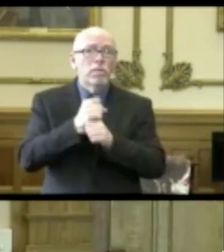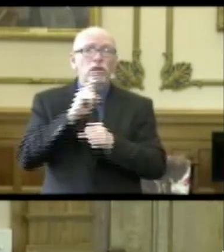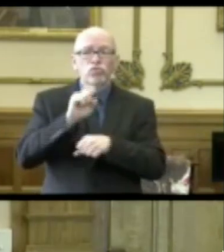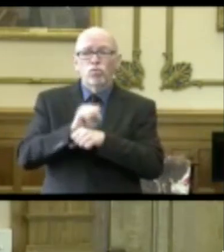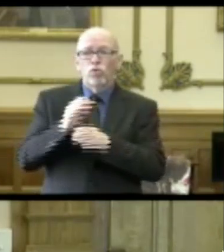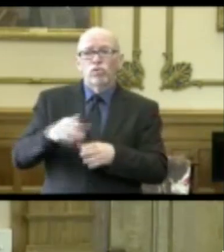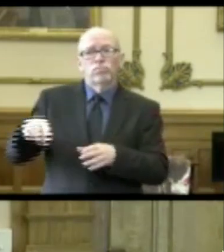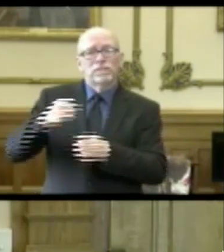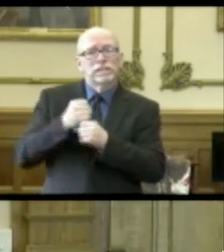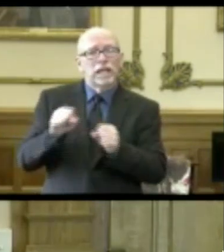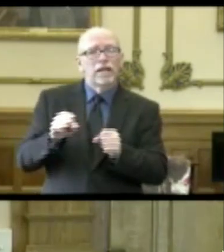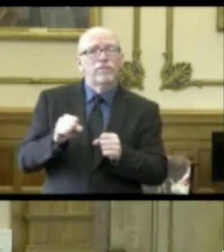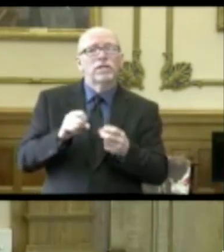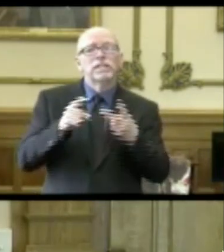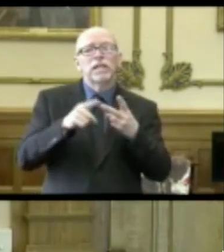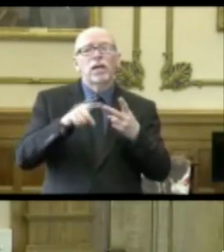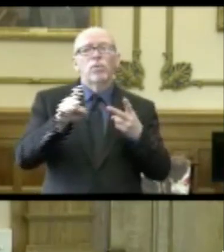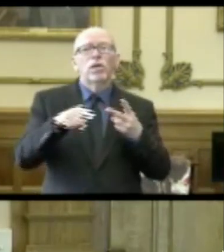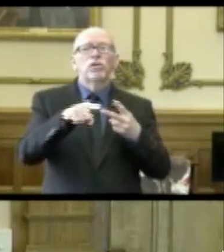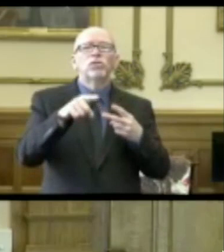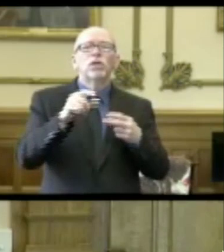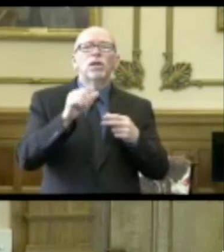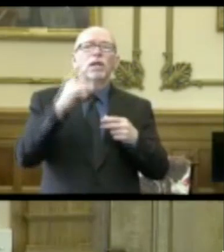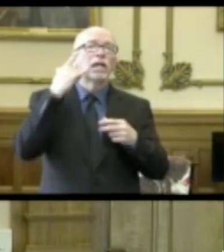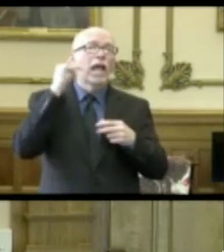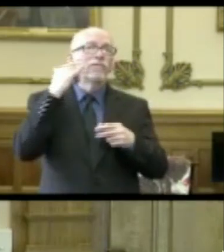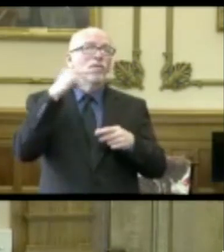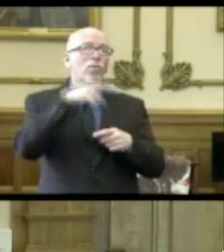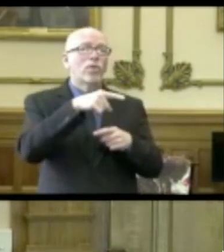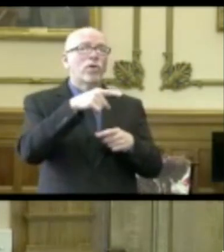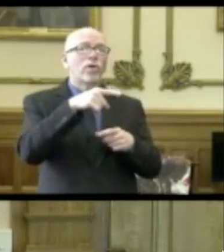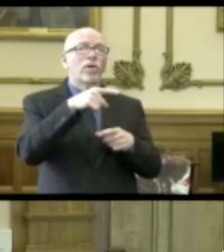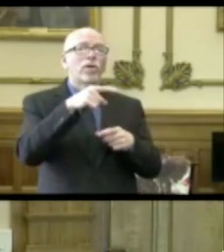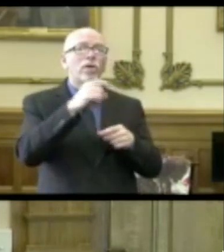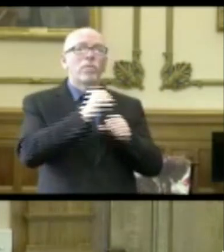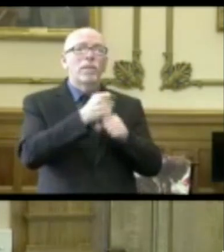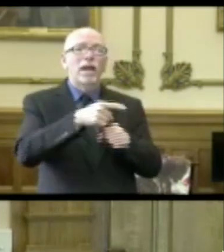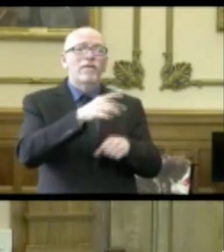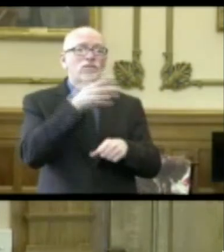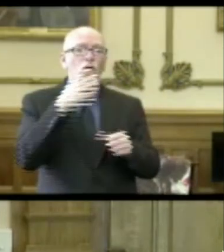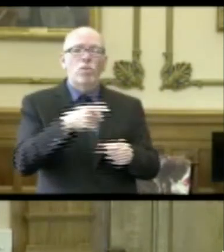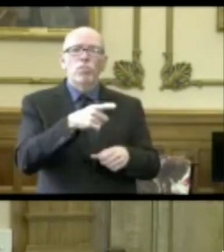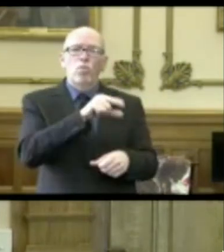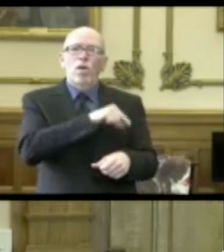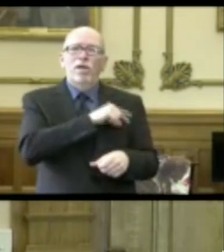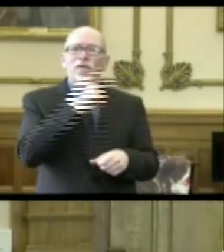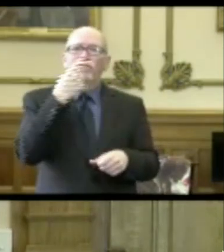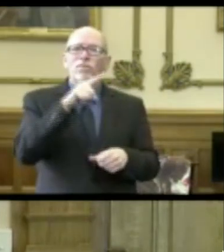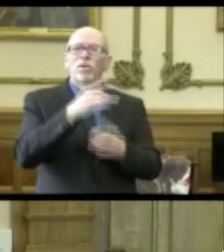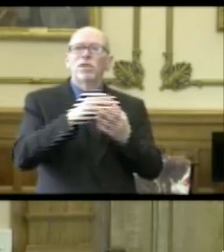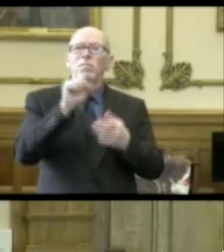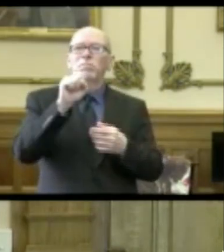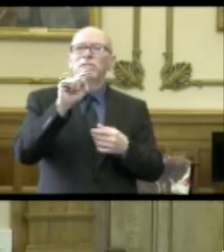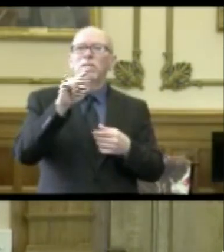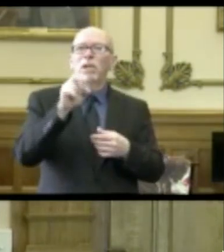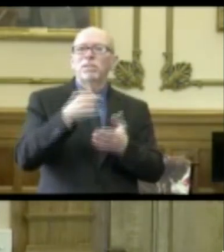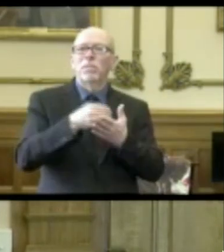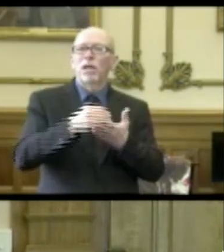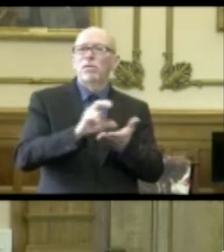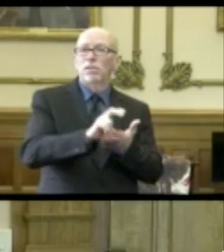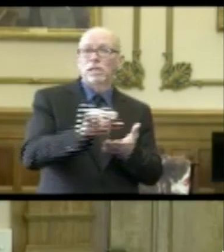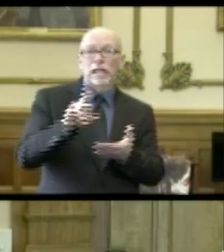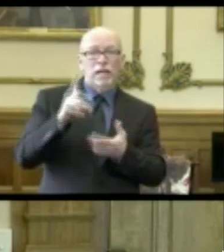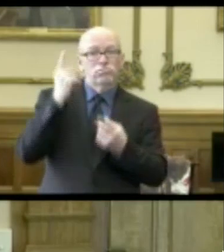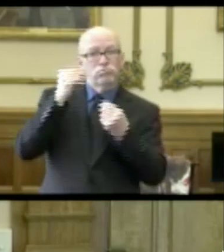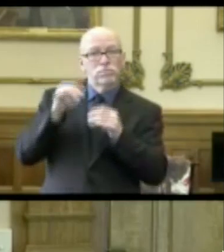are safe? And my second question is, you know, California is making farm workers eligible for some stimulus money. Will Indiana do